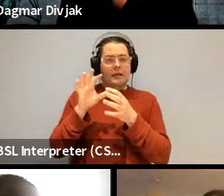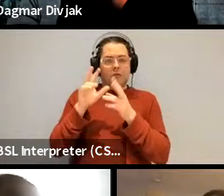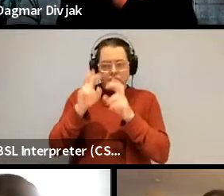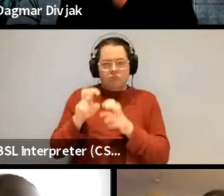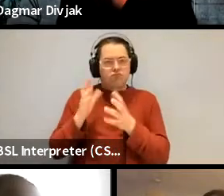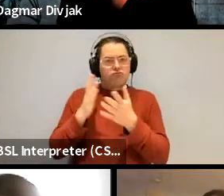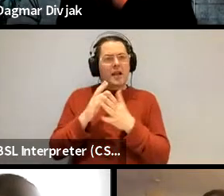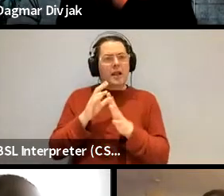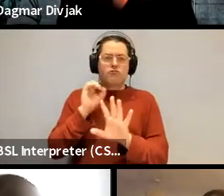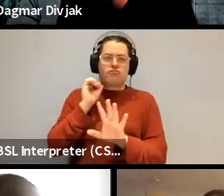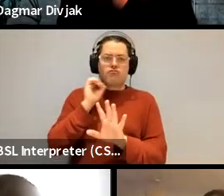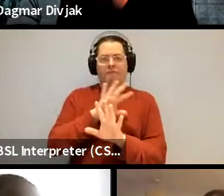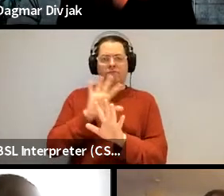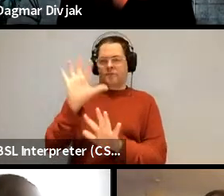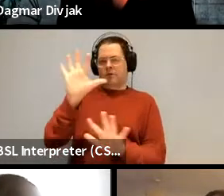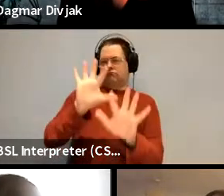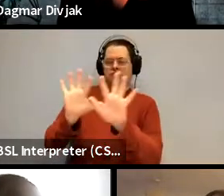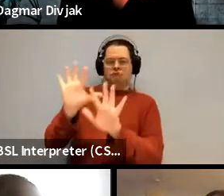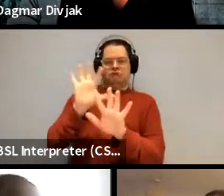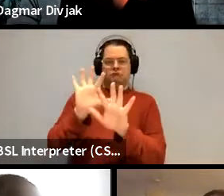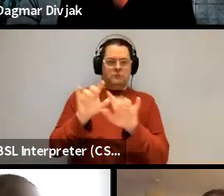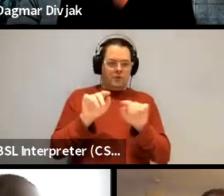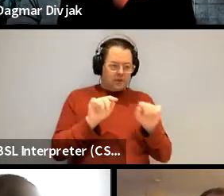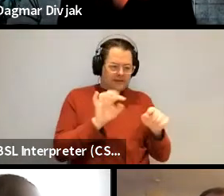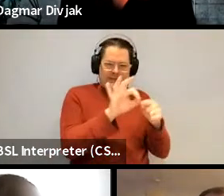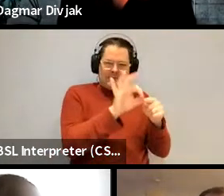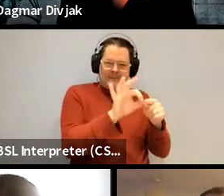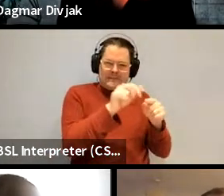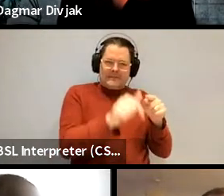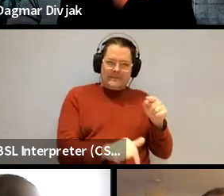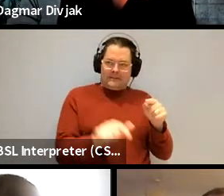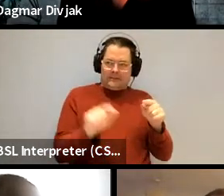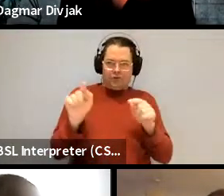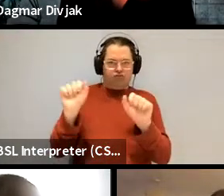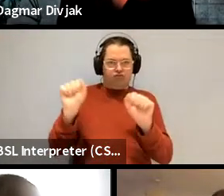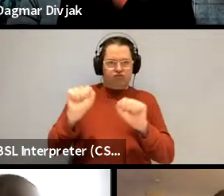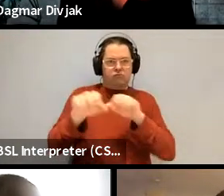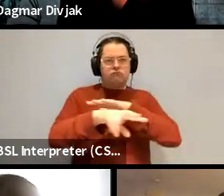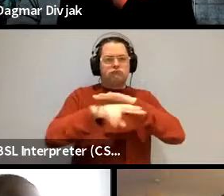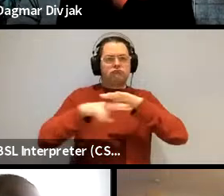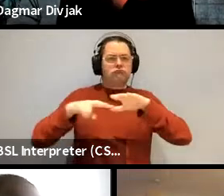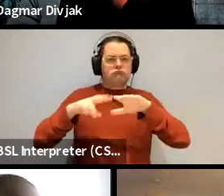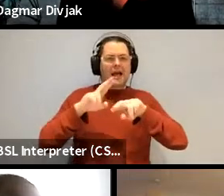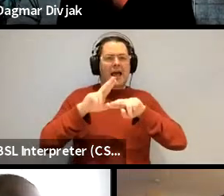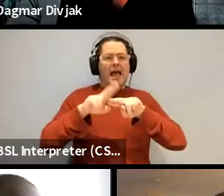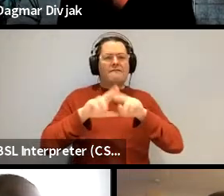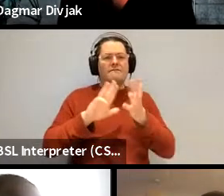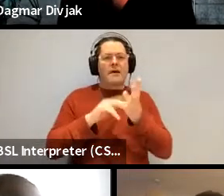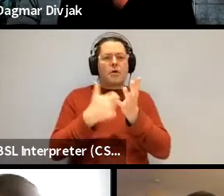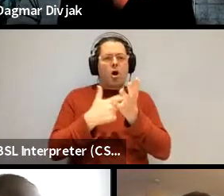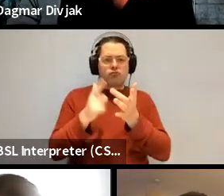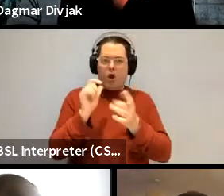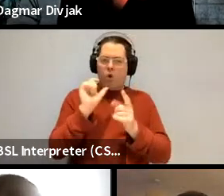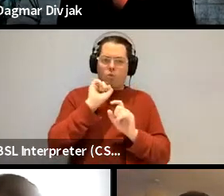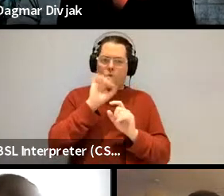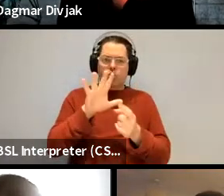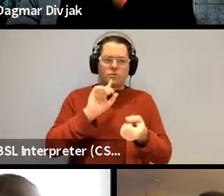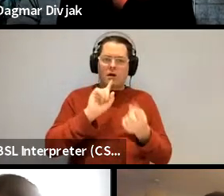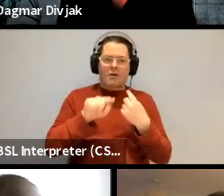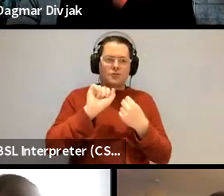rough and um uh you know functional mris won't answer your linguistic uh theoretical